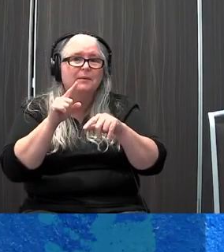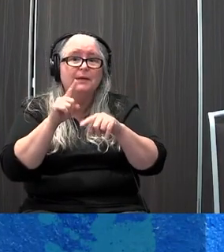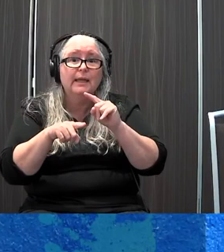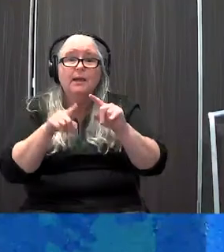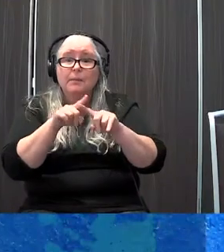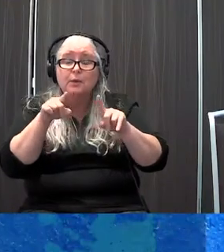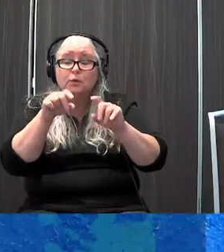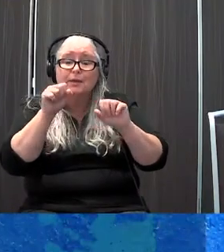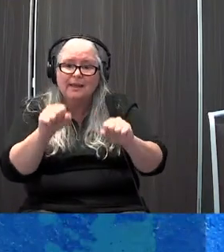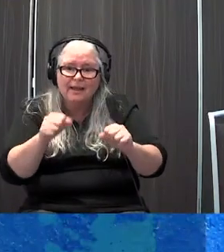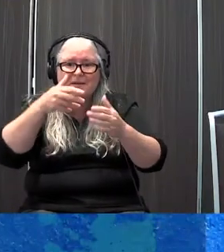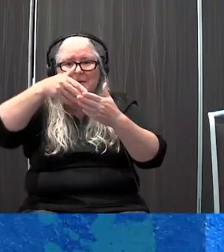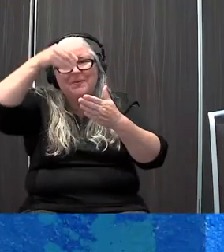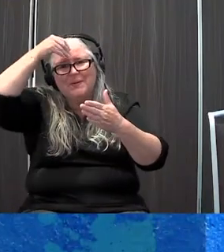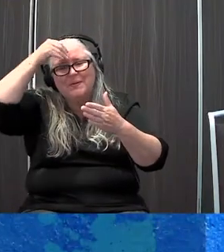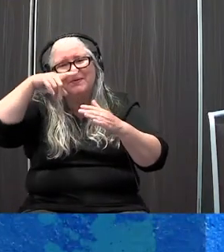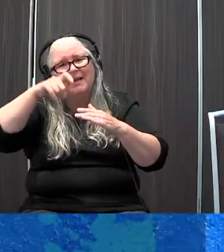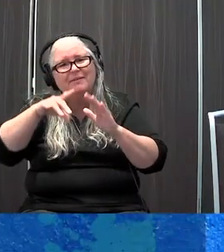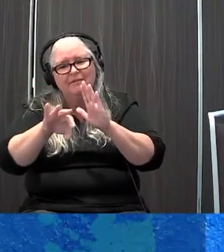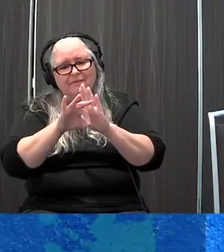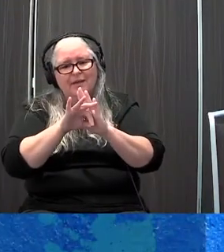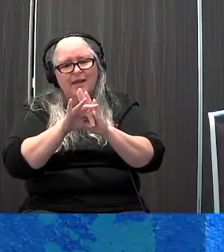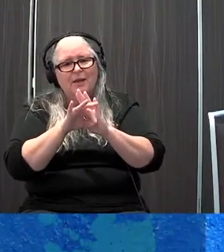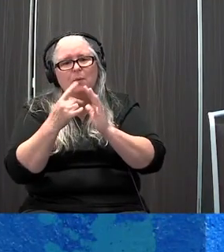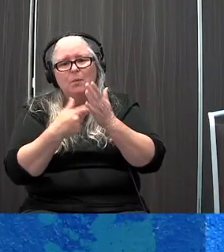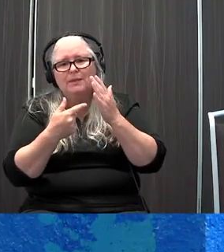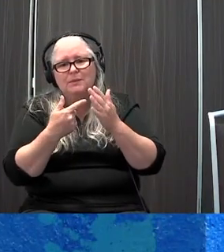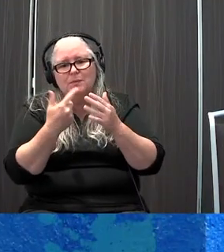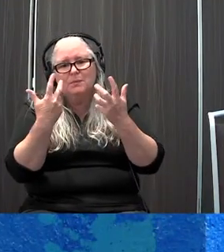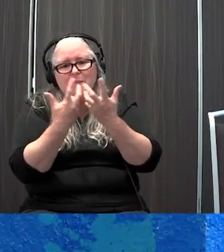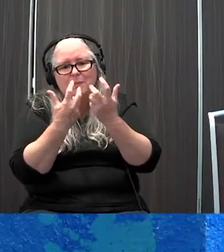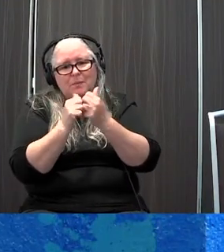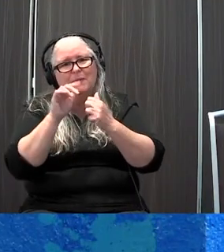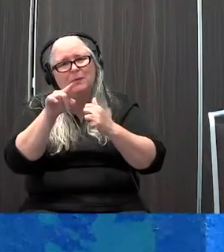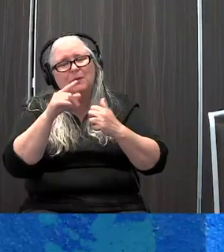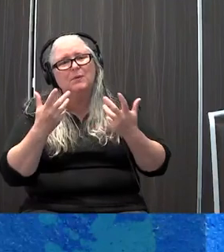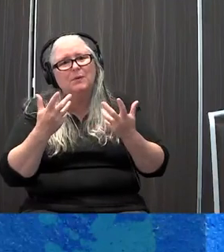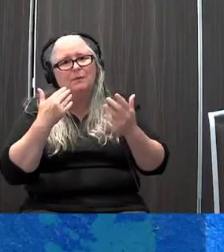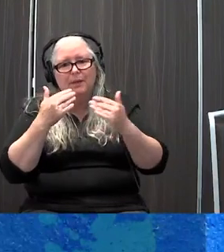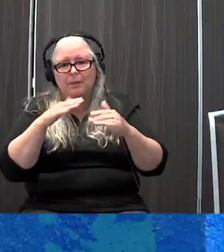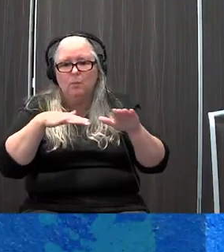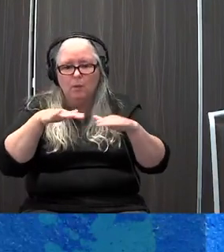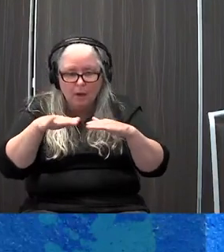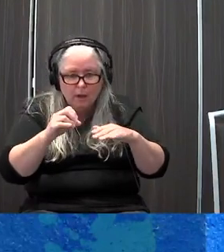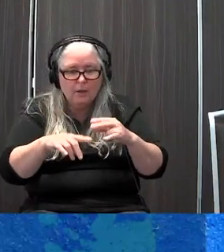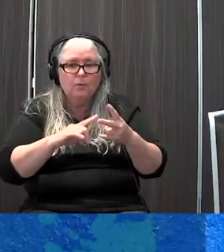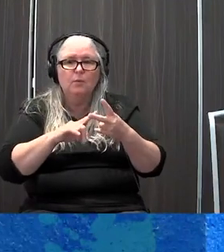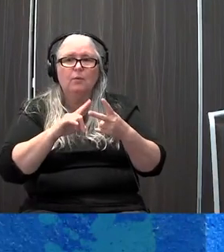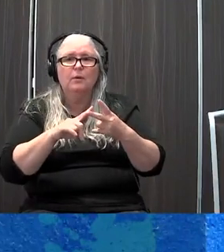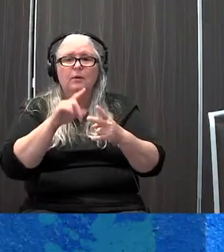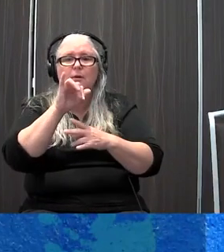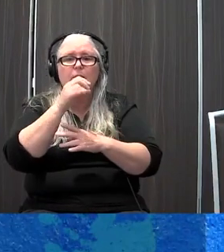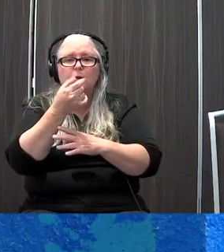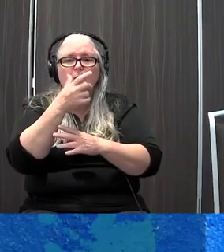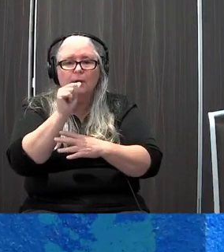can learn. You just have to find the one that's right for you. It might be a walking meditation. It might be yoga. It might just be a teeth brushing kind of informal practice.